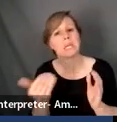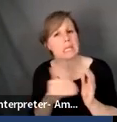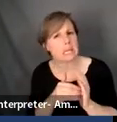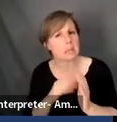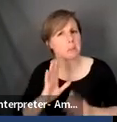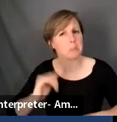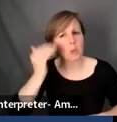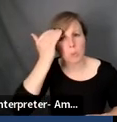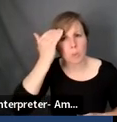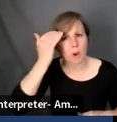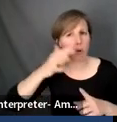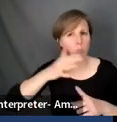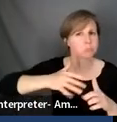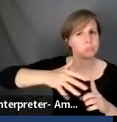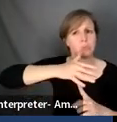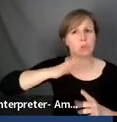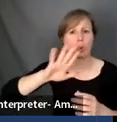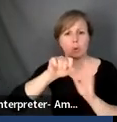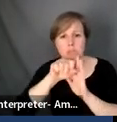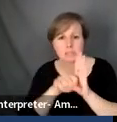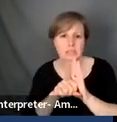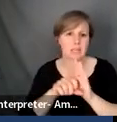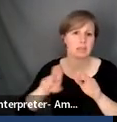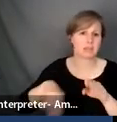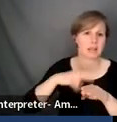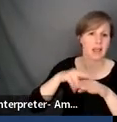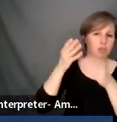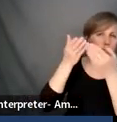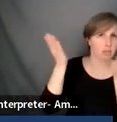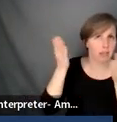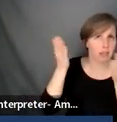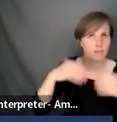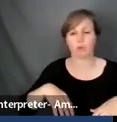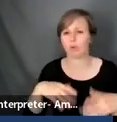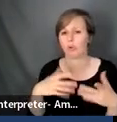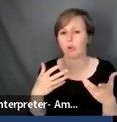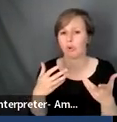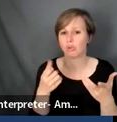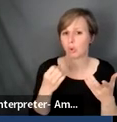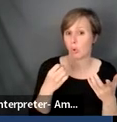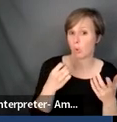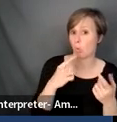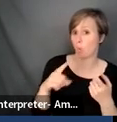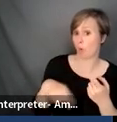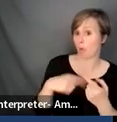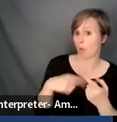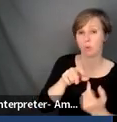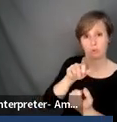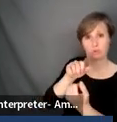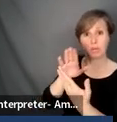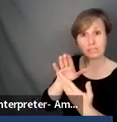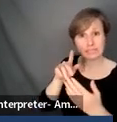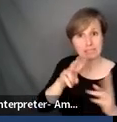aware of what's happening in your state, what's happening in a national framework, a national context, so that when you are addressing these matters in your